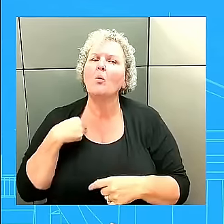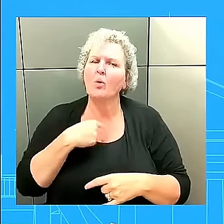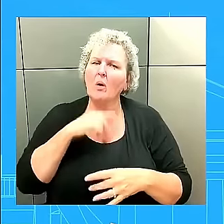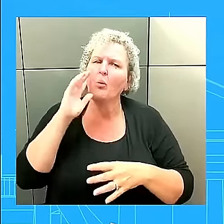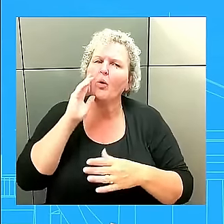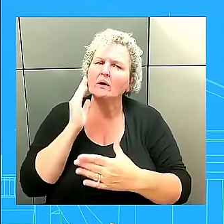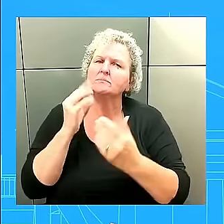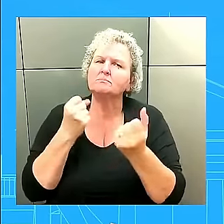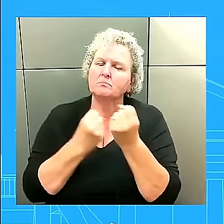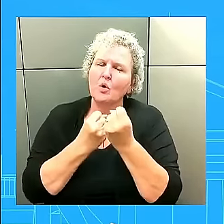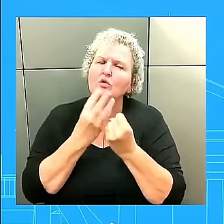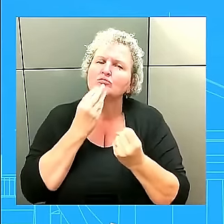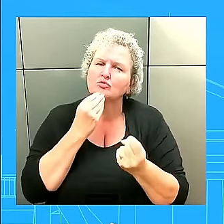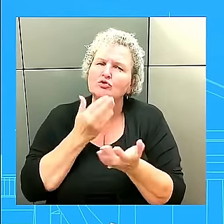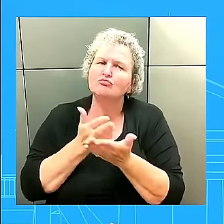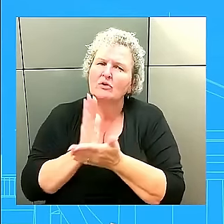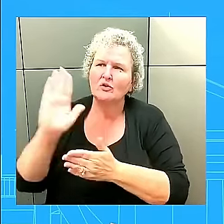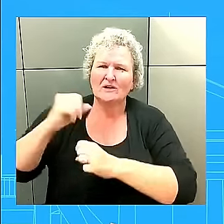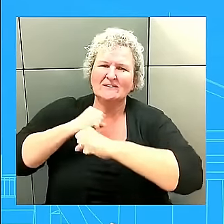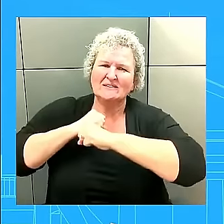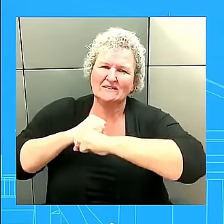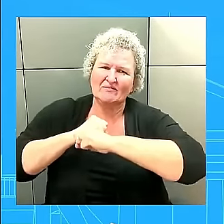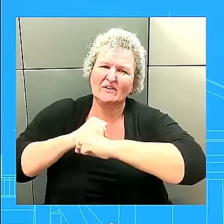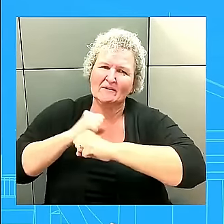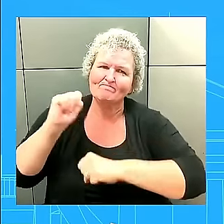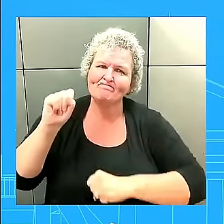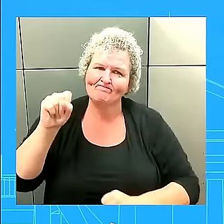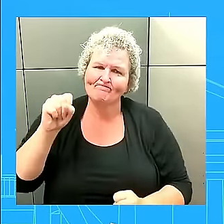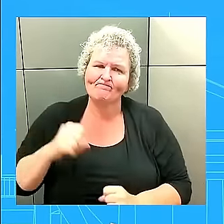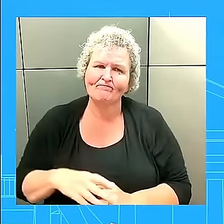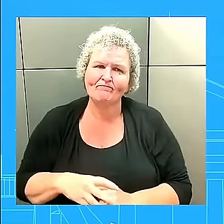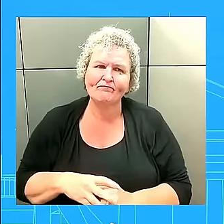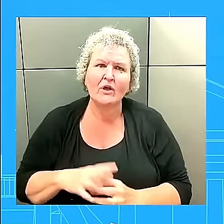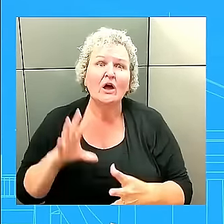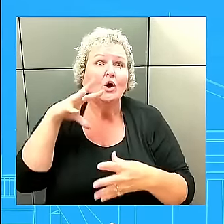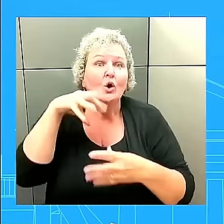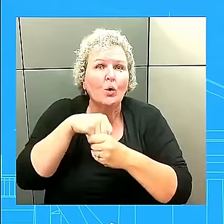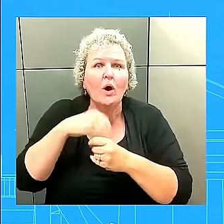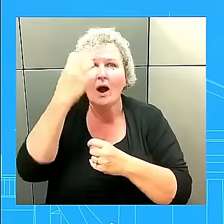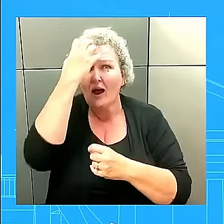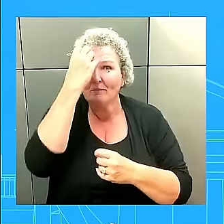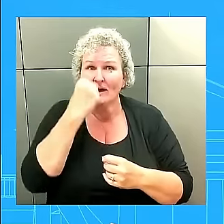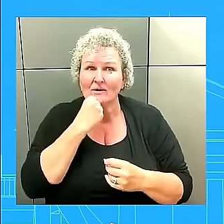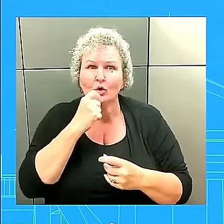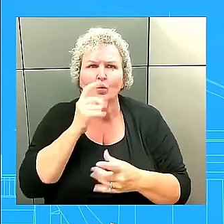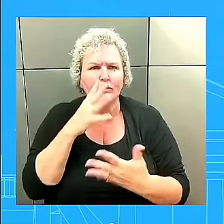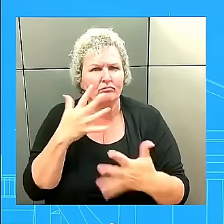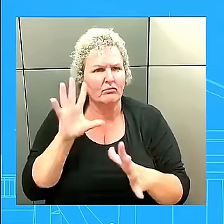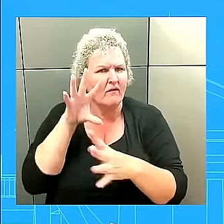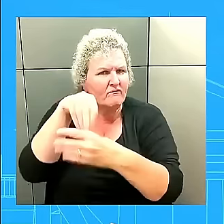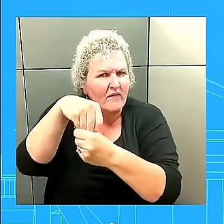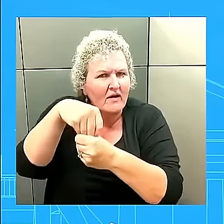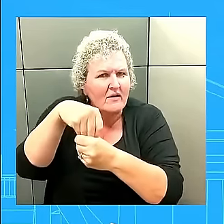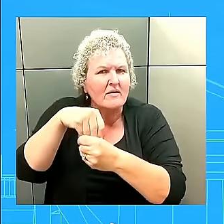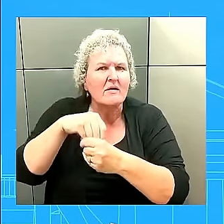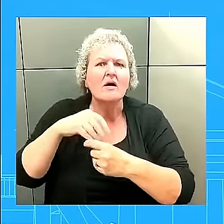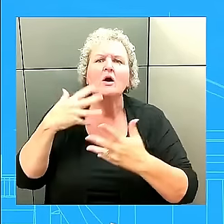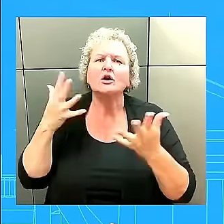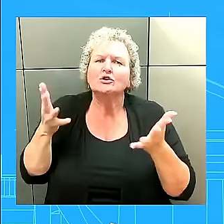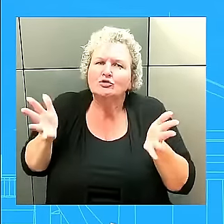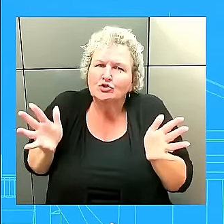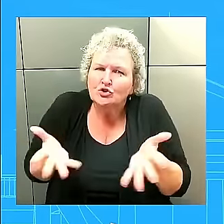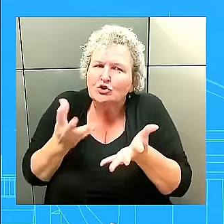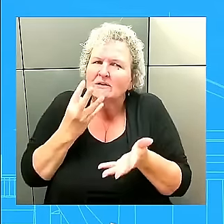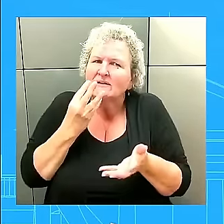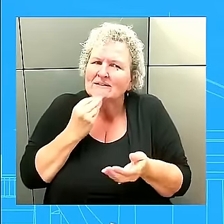threat of Hamas. And we still urge Israel to be mindful, ever mindful, of civilian